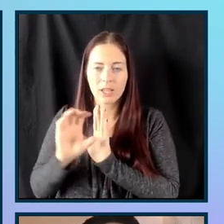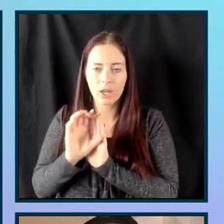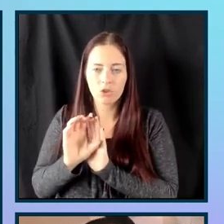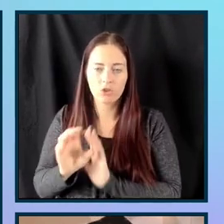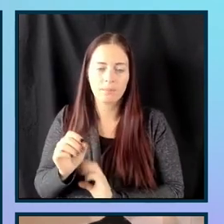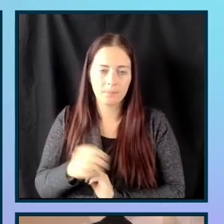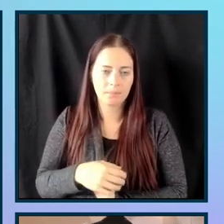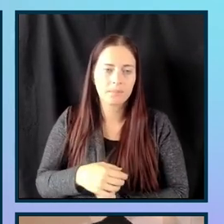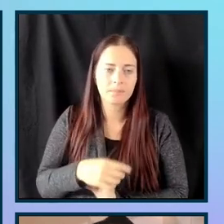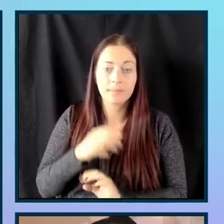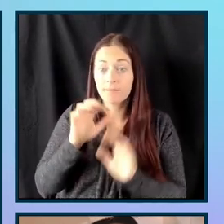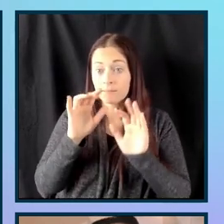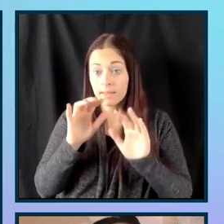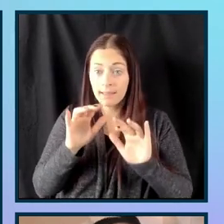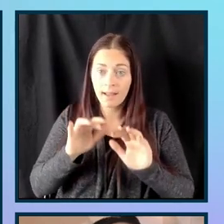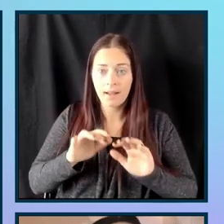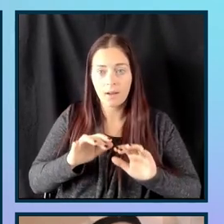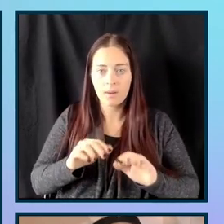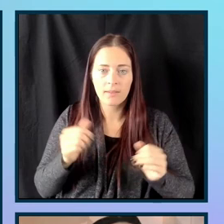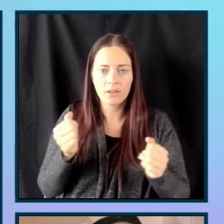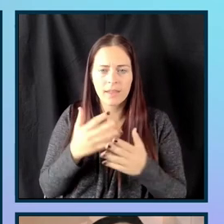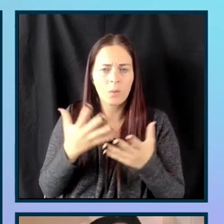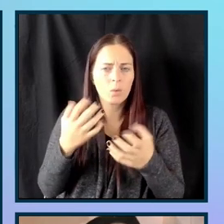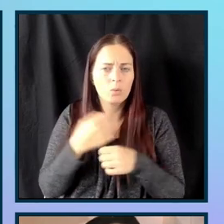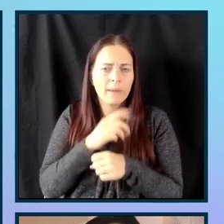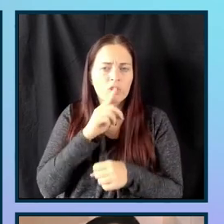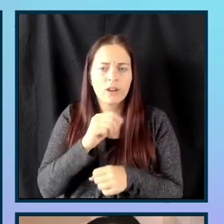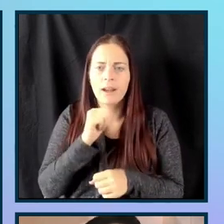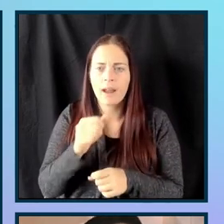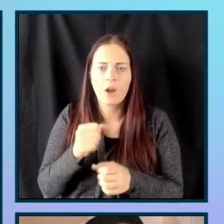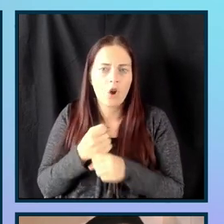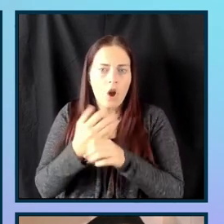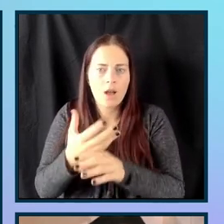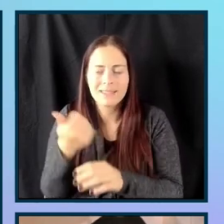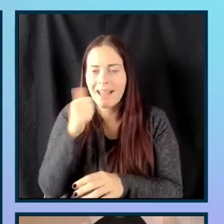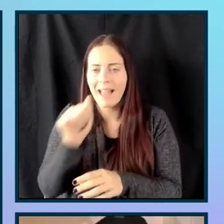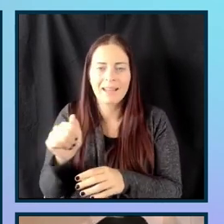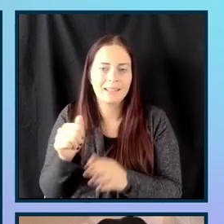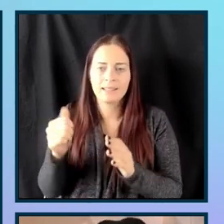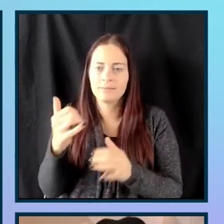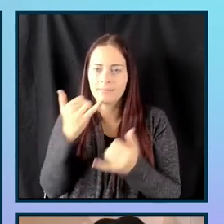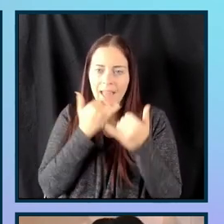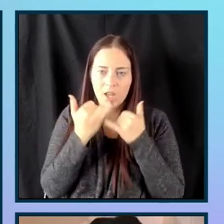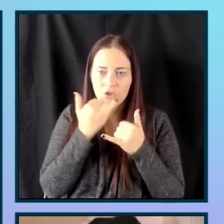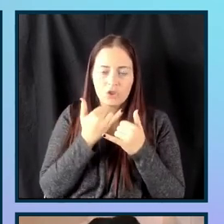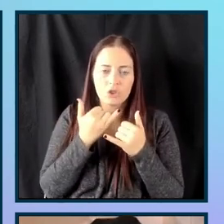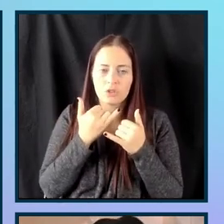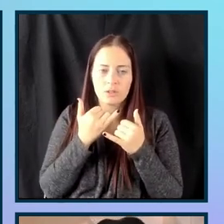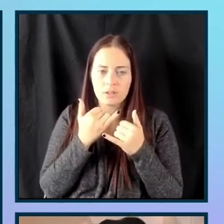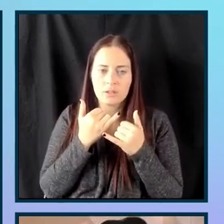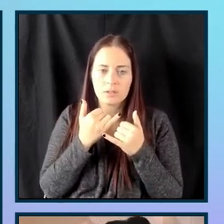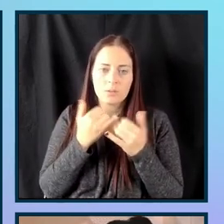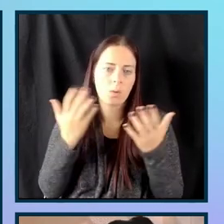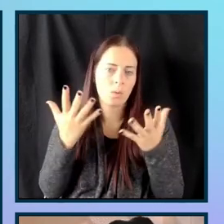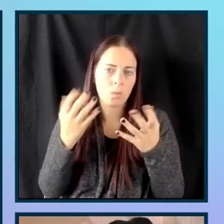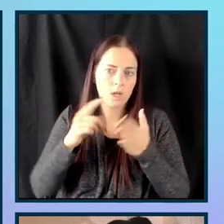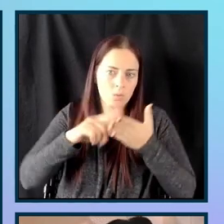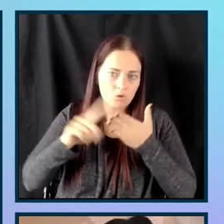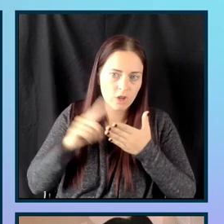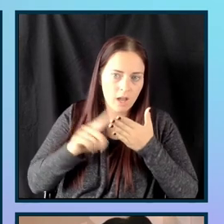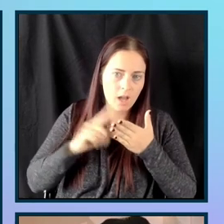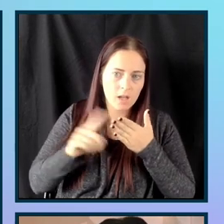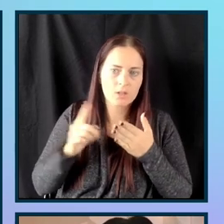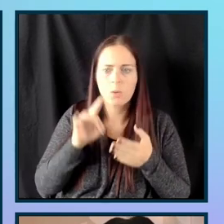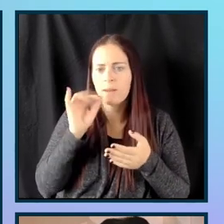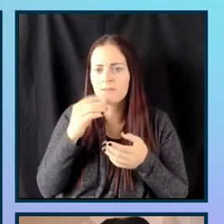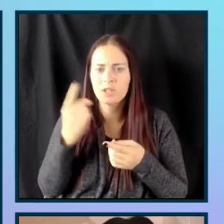this out, I want to make sure that we're not triggering any errors as users are tabbing through the page or tabbing through the input. Let's say that somebody wants to kind